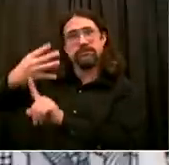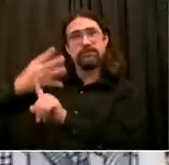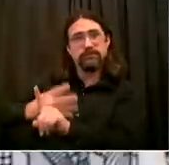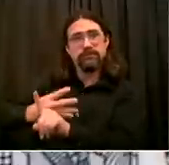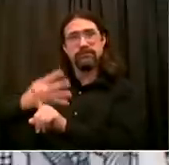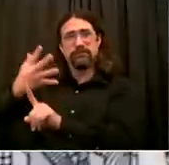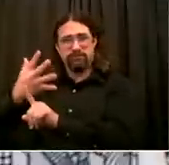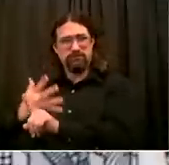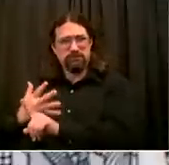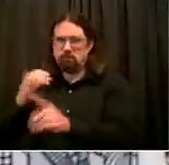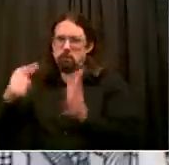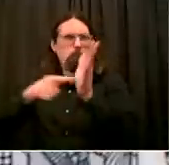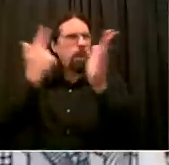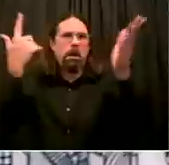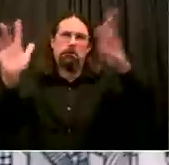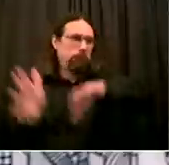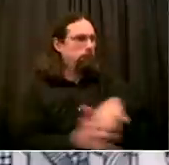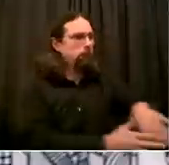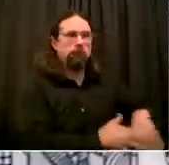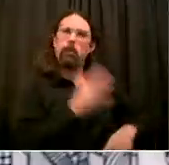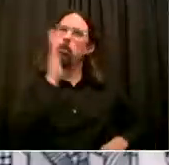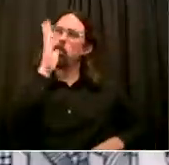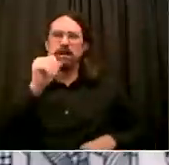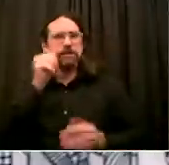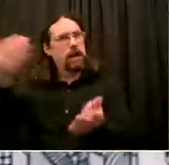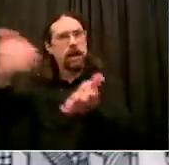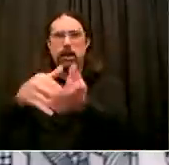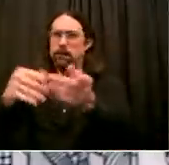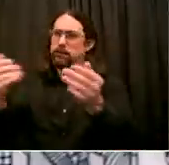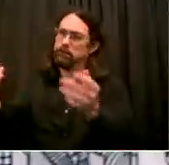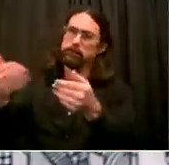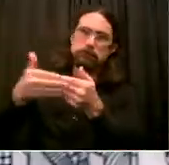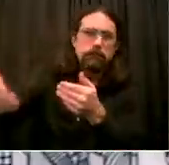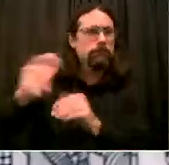We've time for two more for today. The next is Erin from Politico.